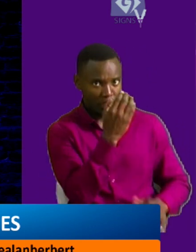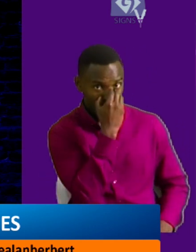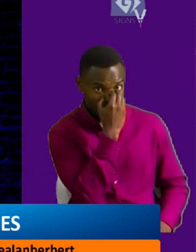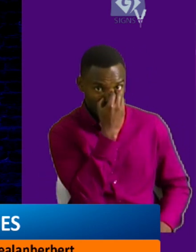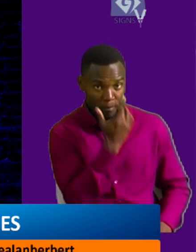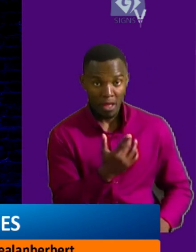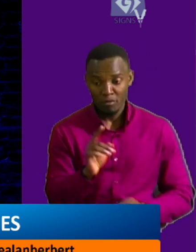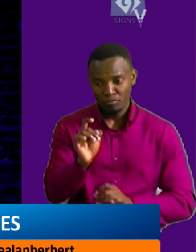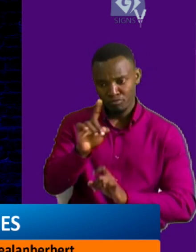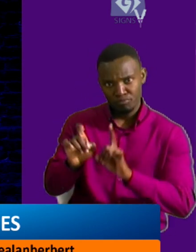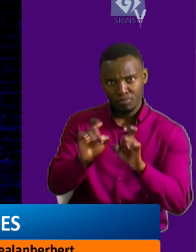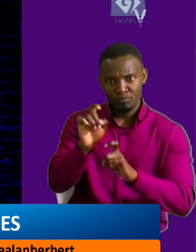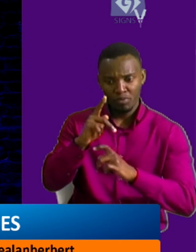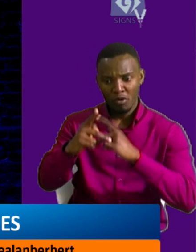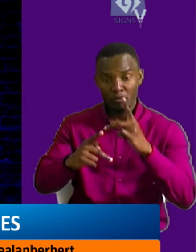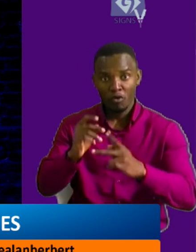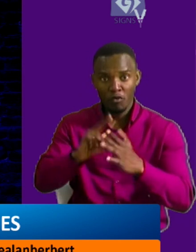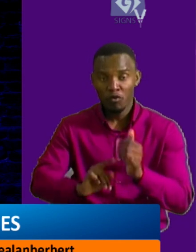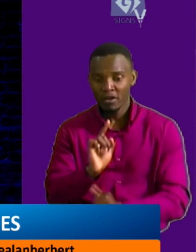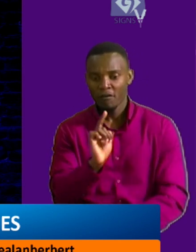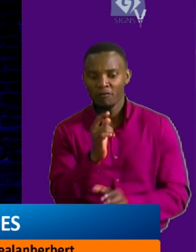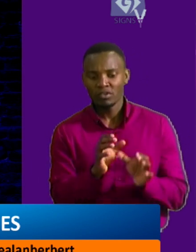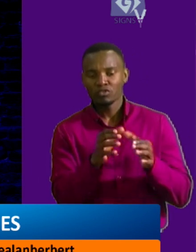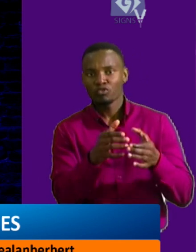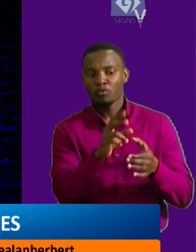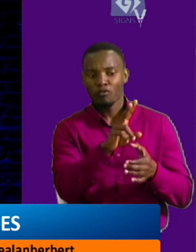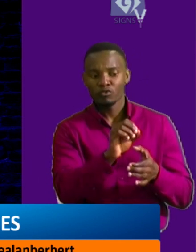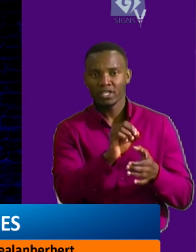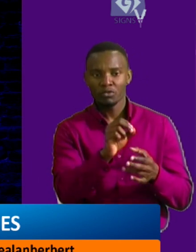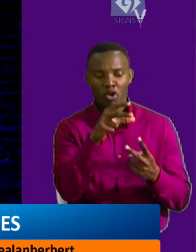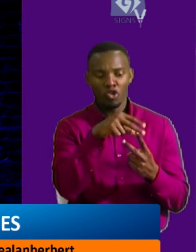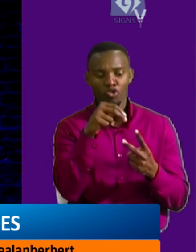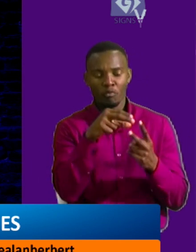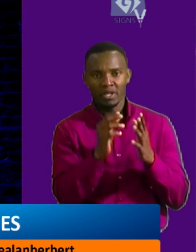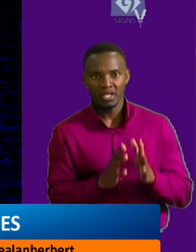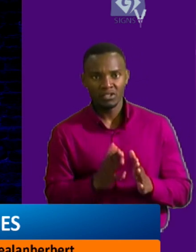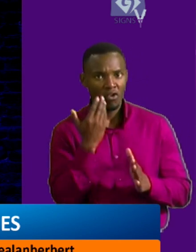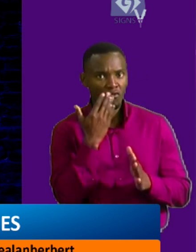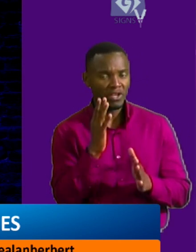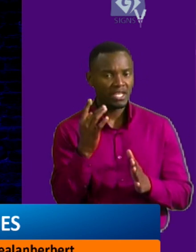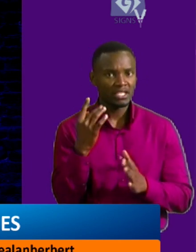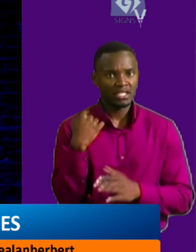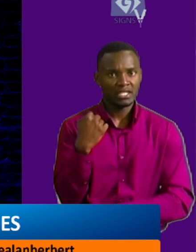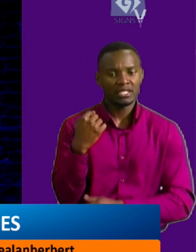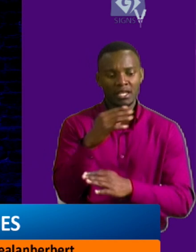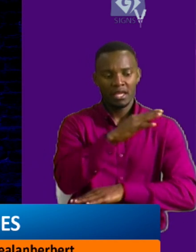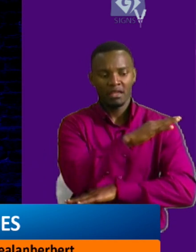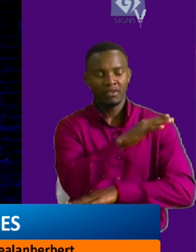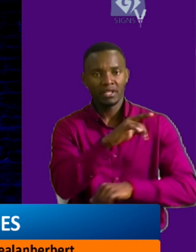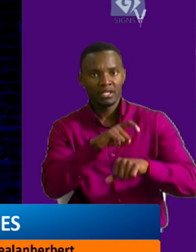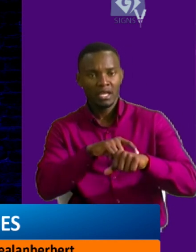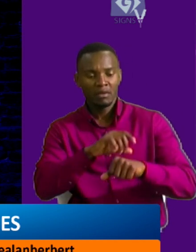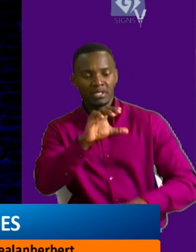process of the first batch of the 20 cabinet nominees ended yesterday evening as the cabinet secretary's